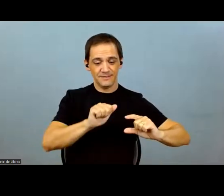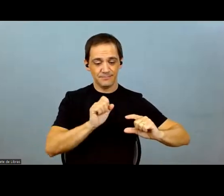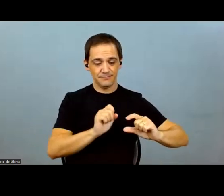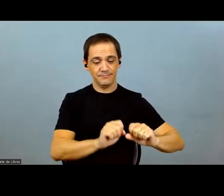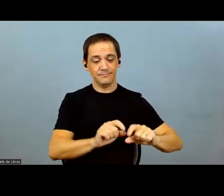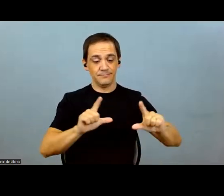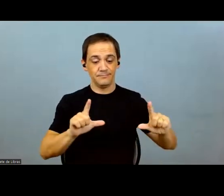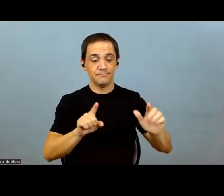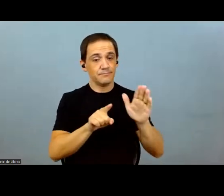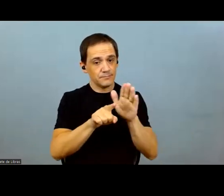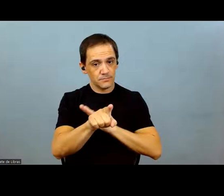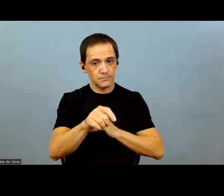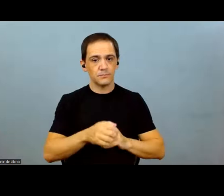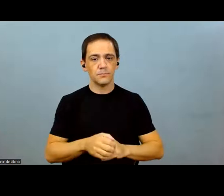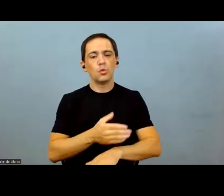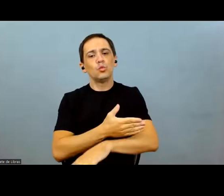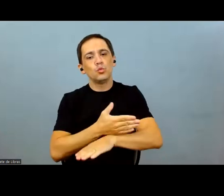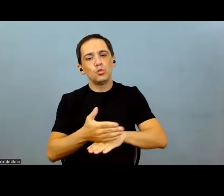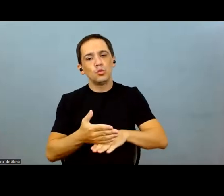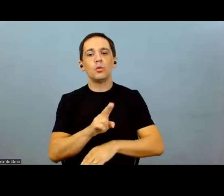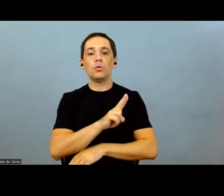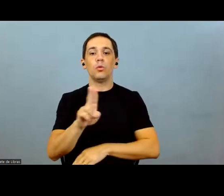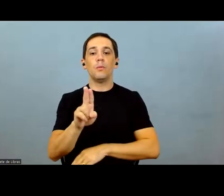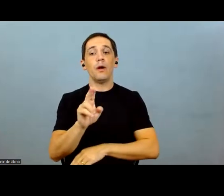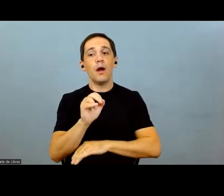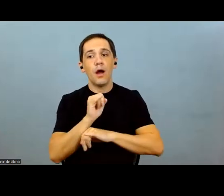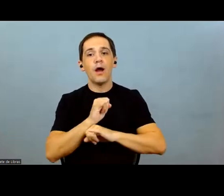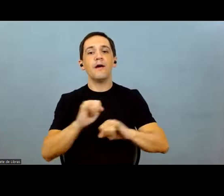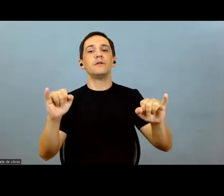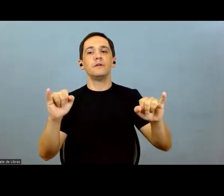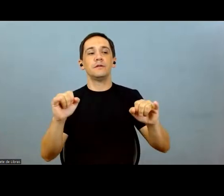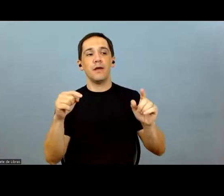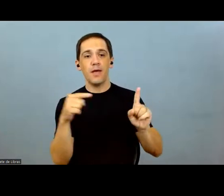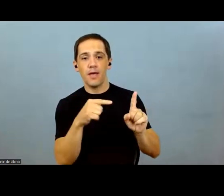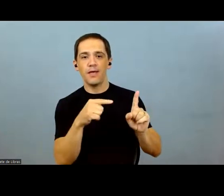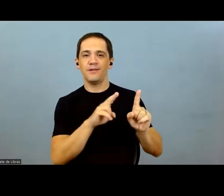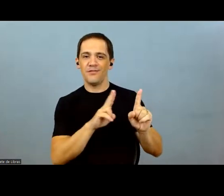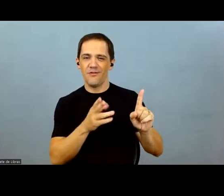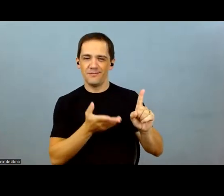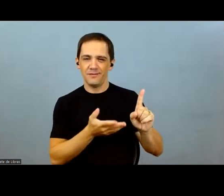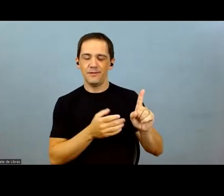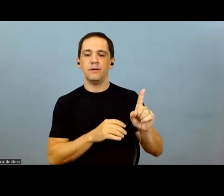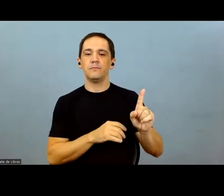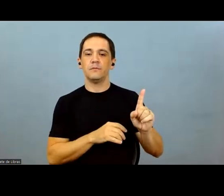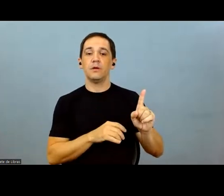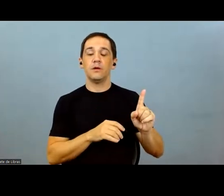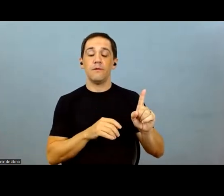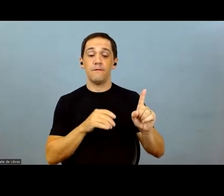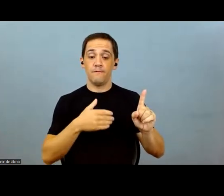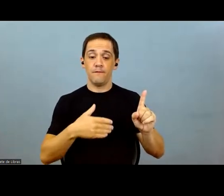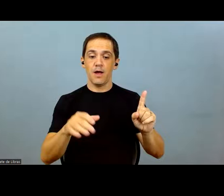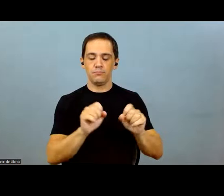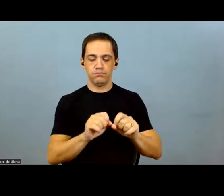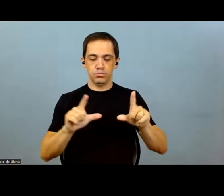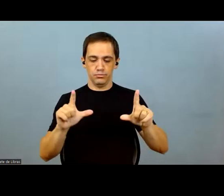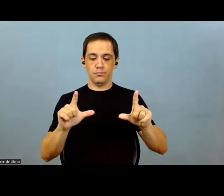use the Q&A icon on your screen. Your names will be announced so that you can ask your question